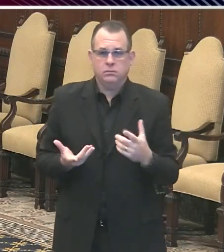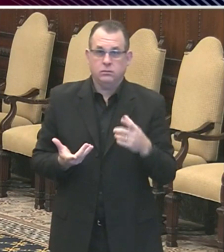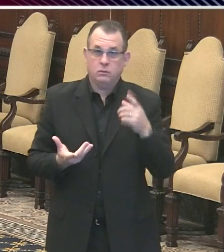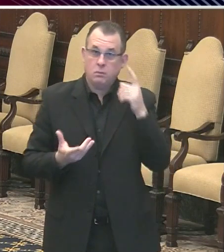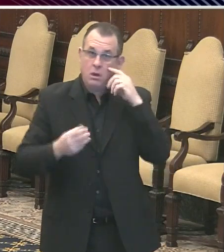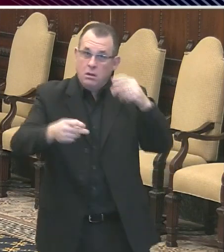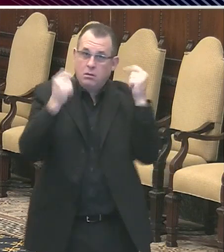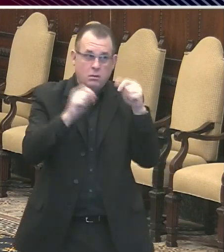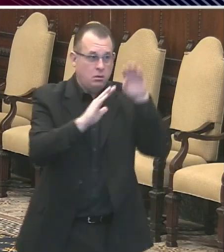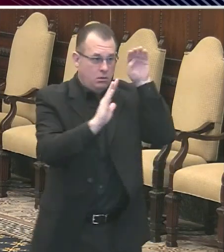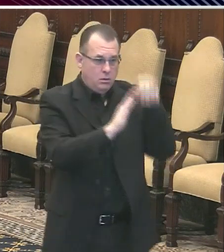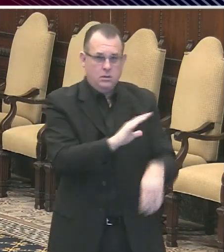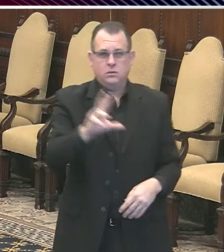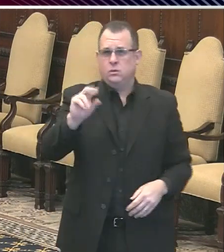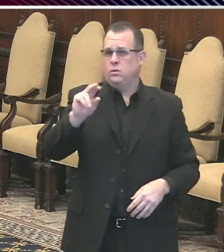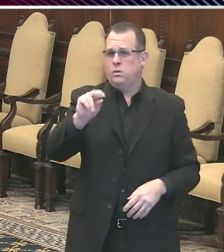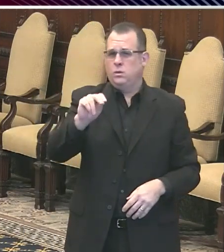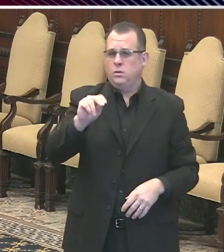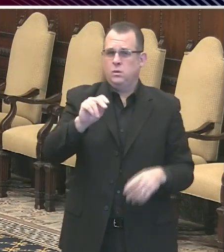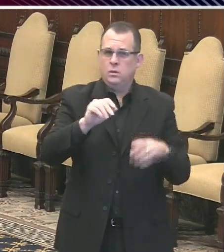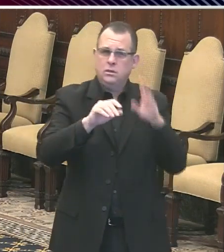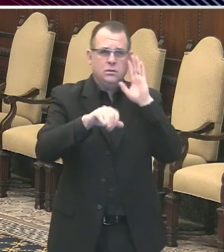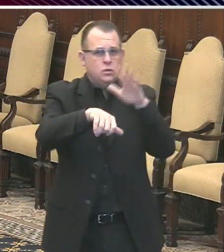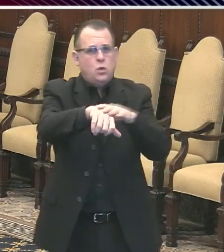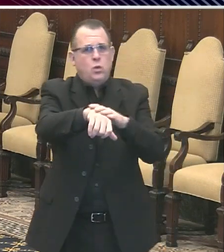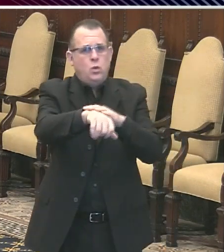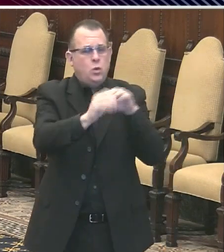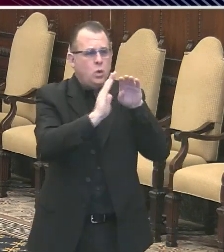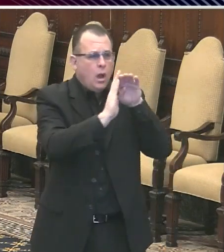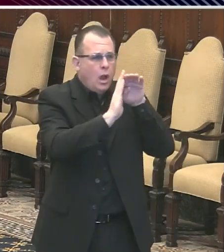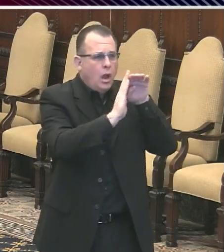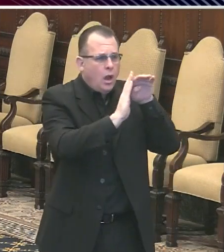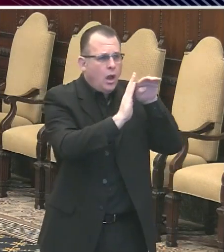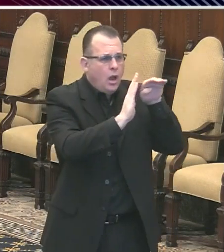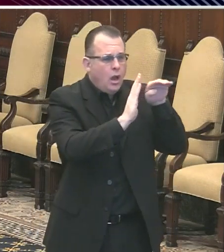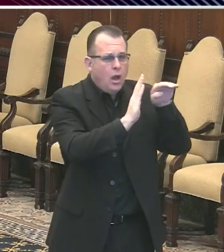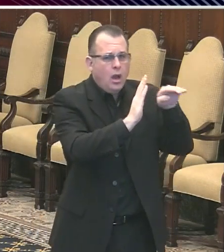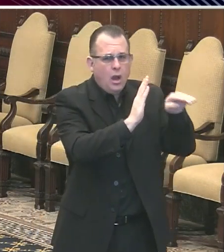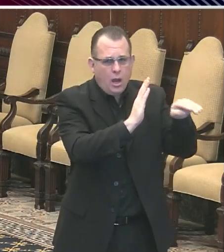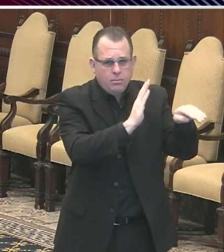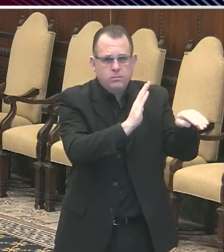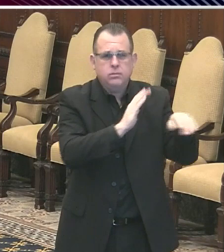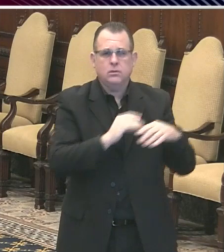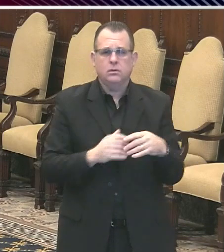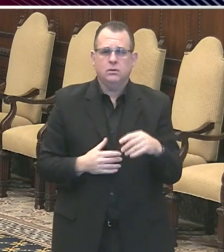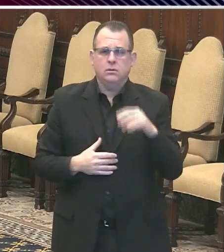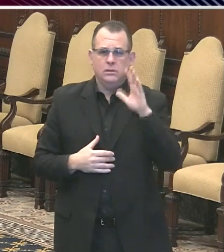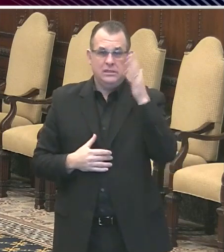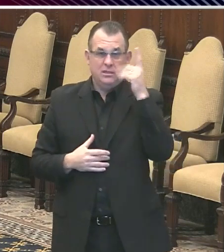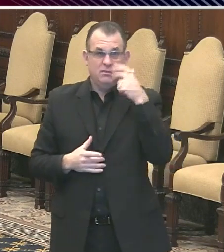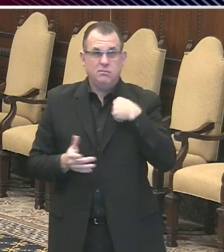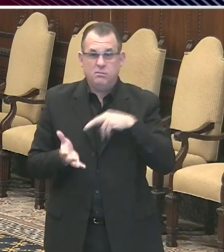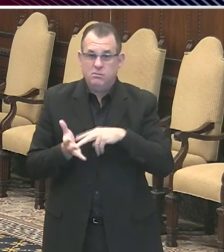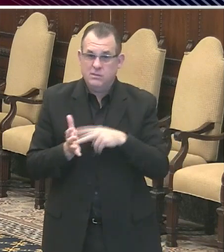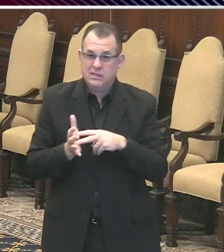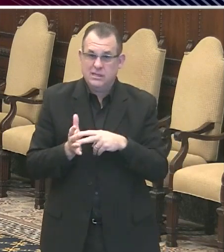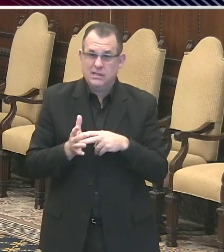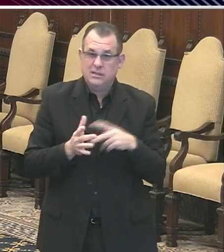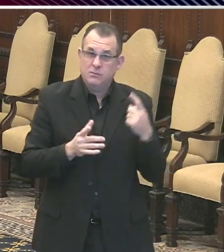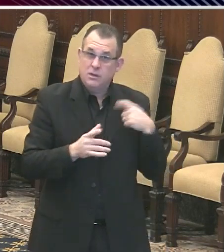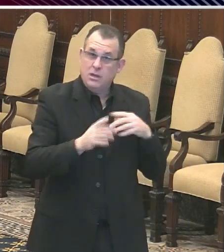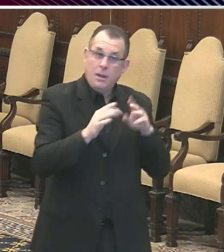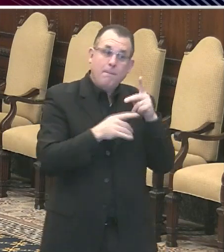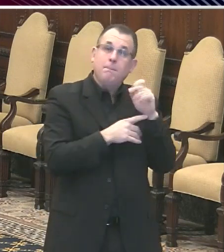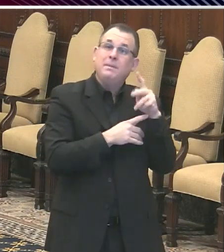but the number of daily cases we're getting seems to be going down on average. So what does it mean when I say we're past the peak? I was asked that question last week,